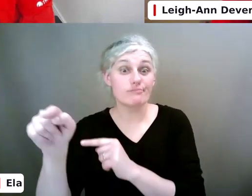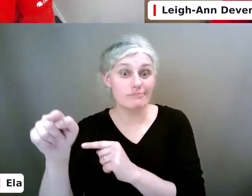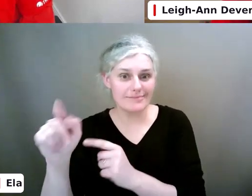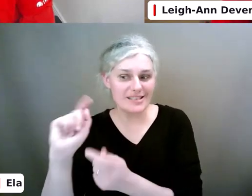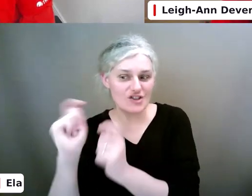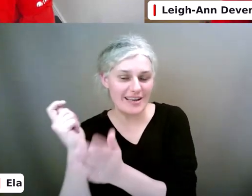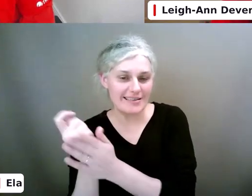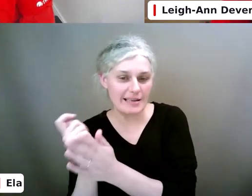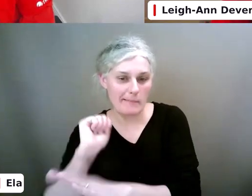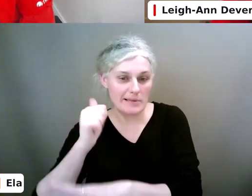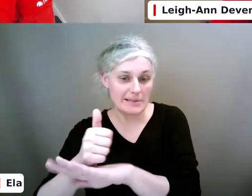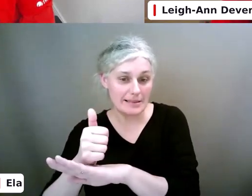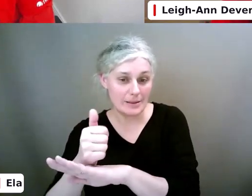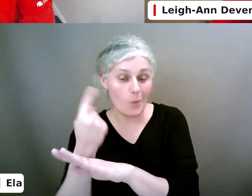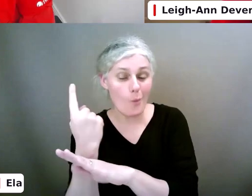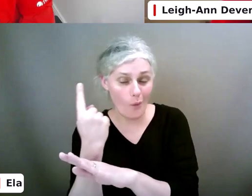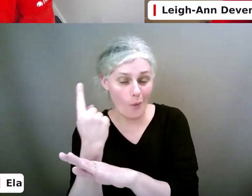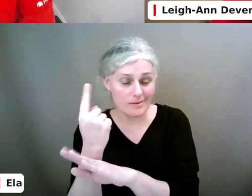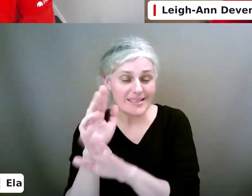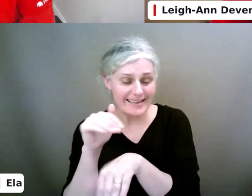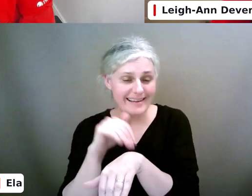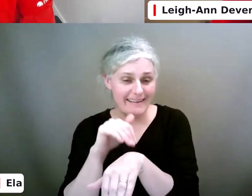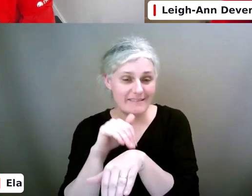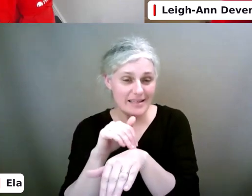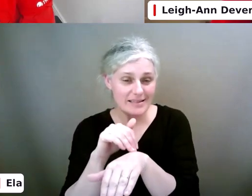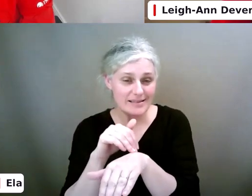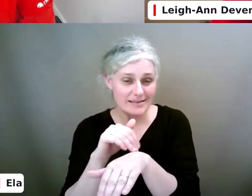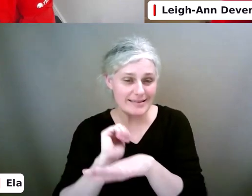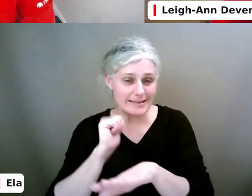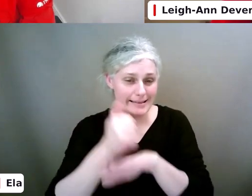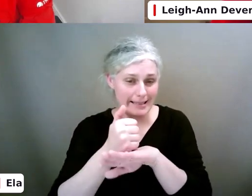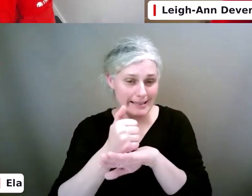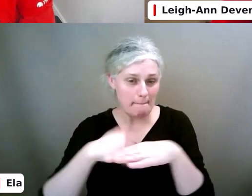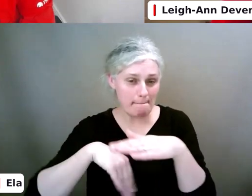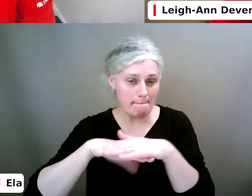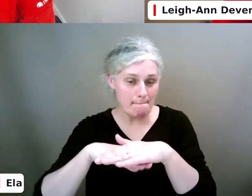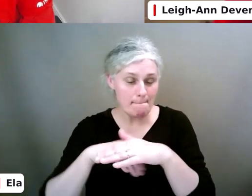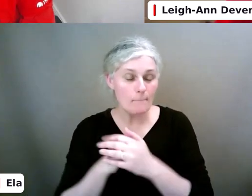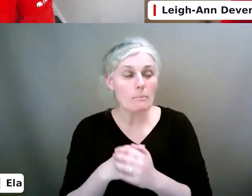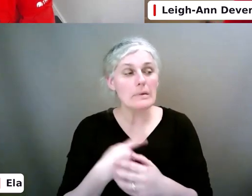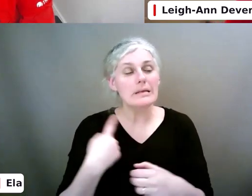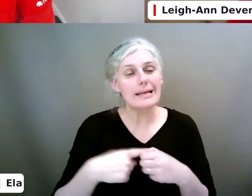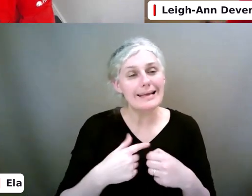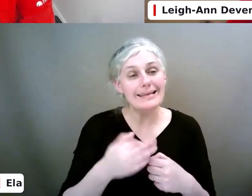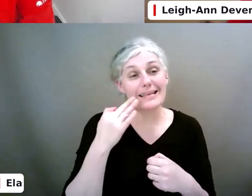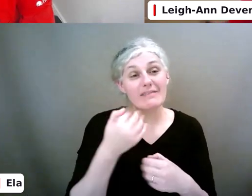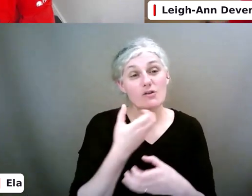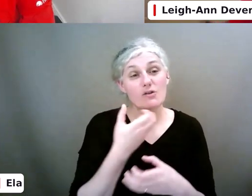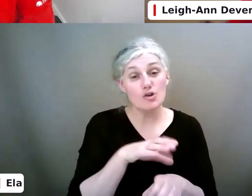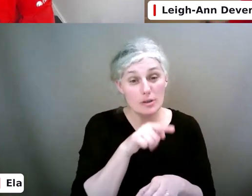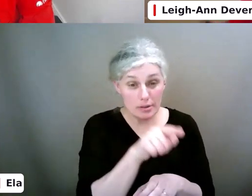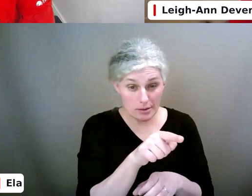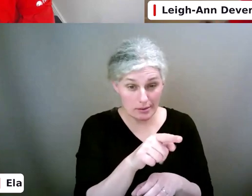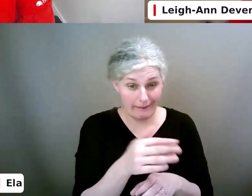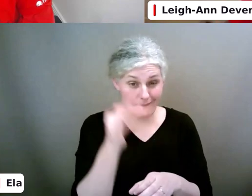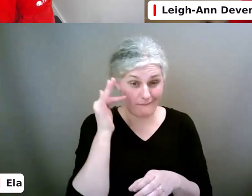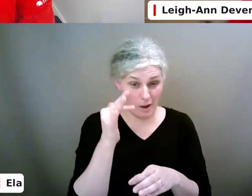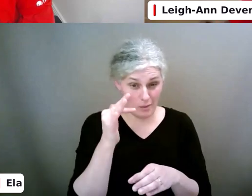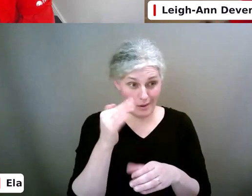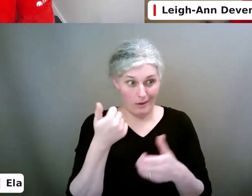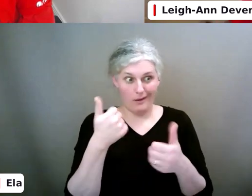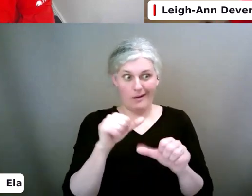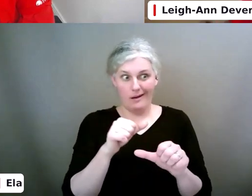That's one of them. But again, I would say if your child has found ways around hacking in,